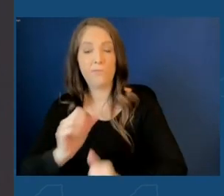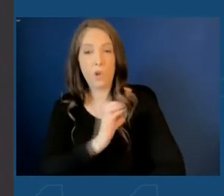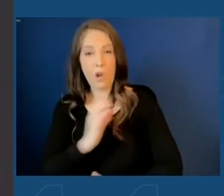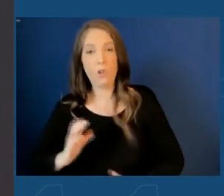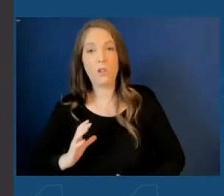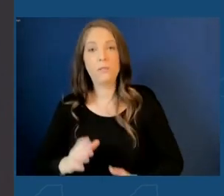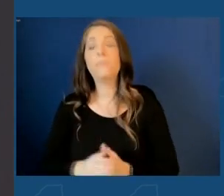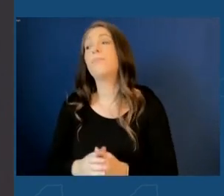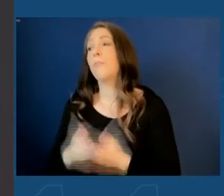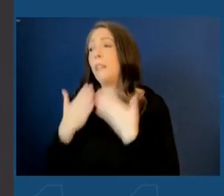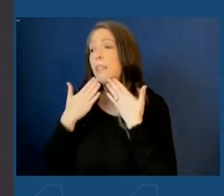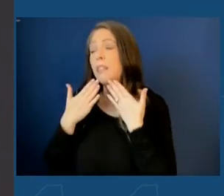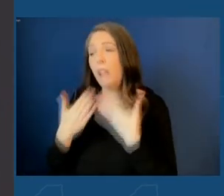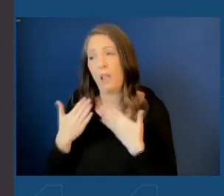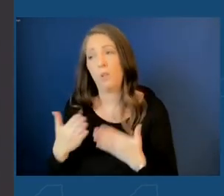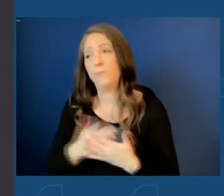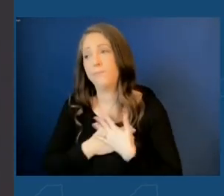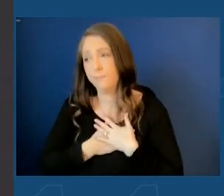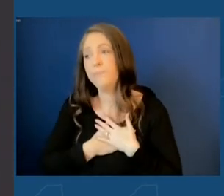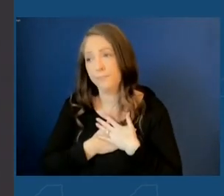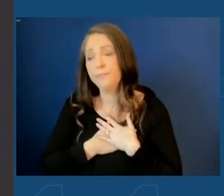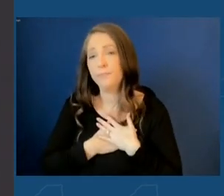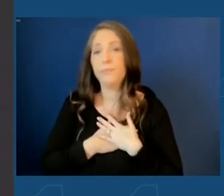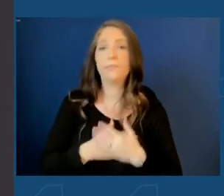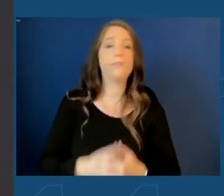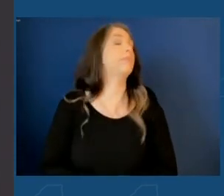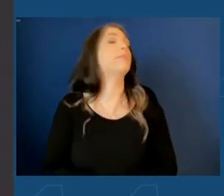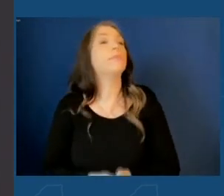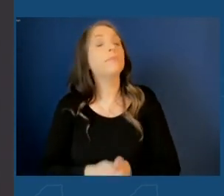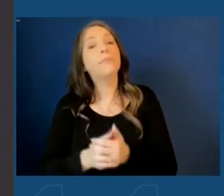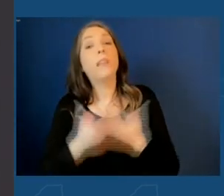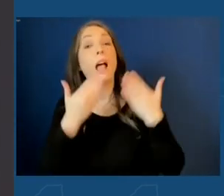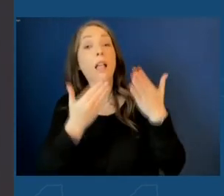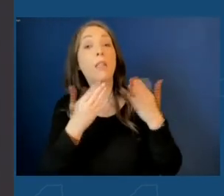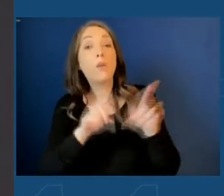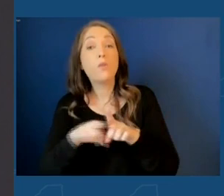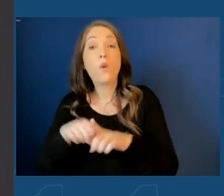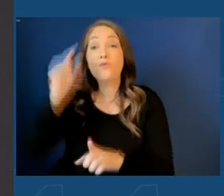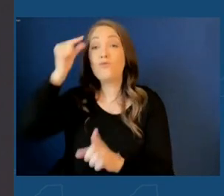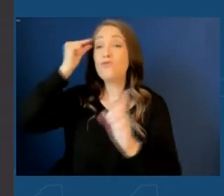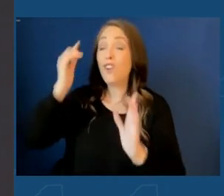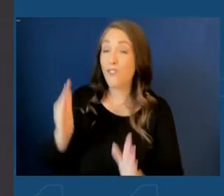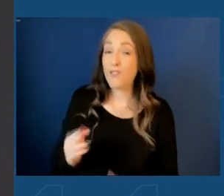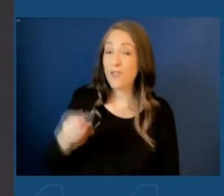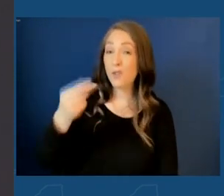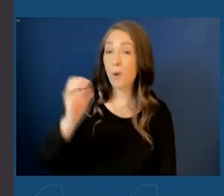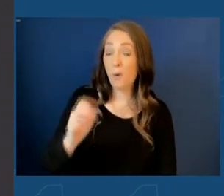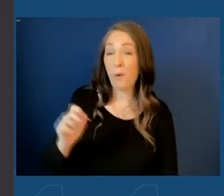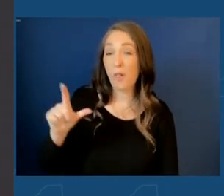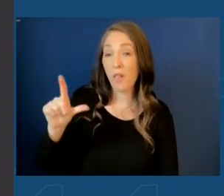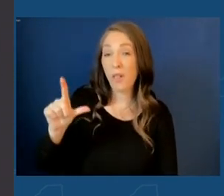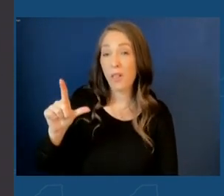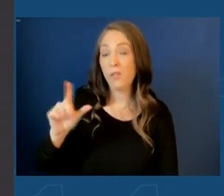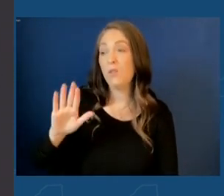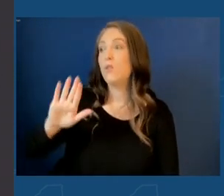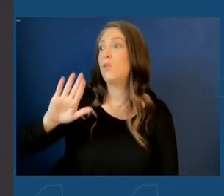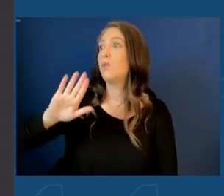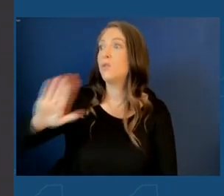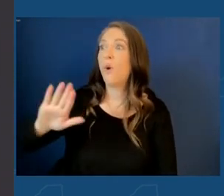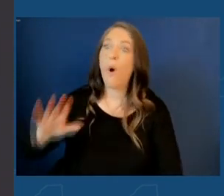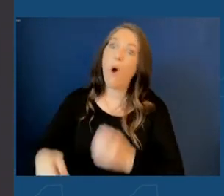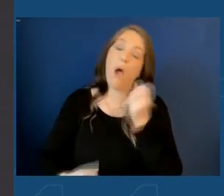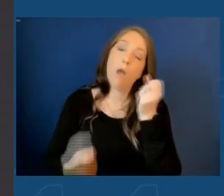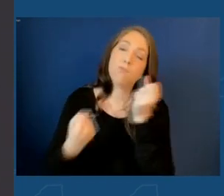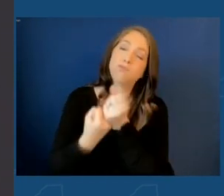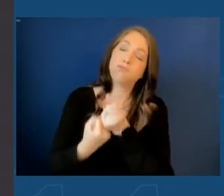thank you from the bottom of my heart. And thank you also to Governor Hoka for your tireless